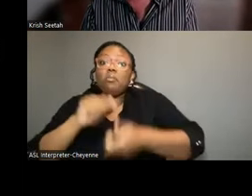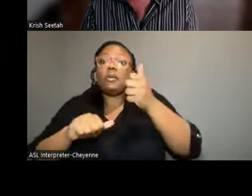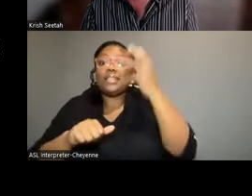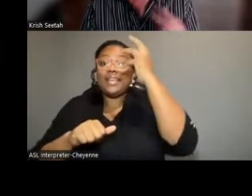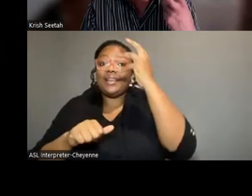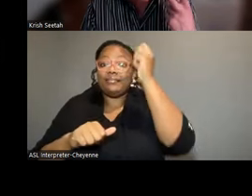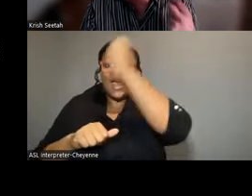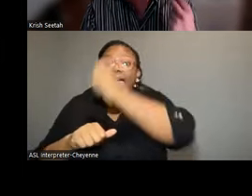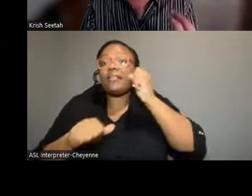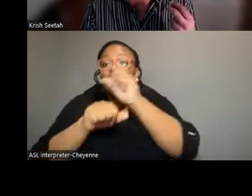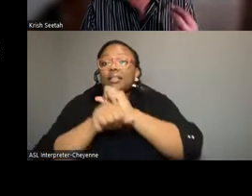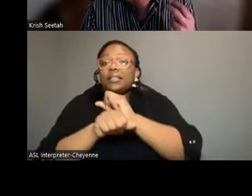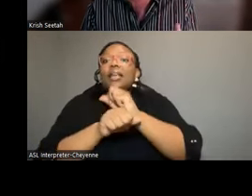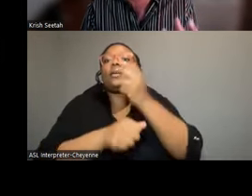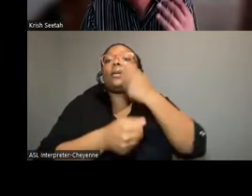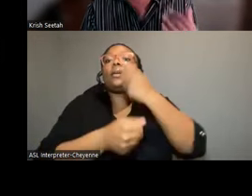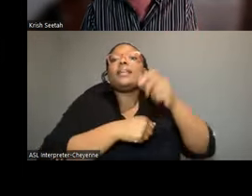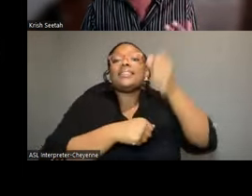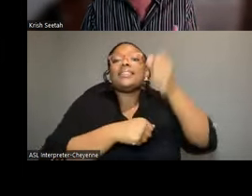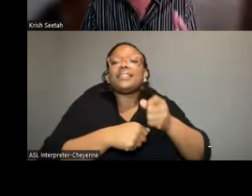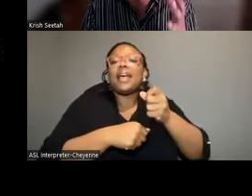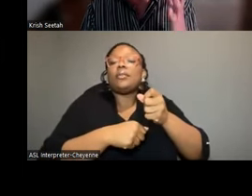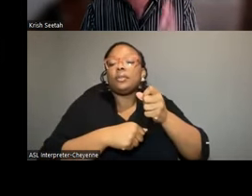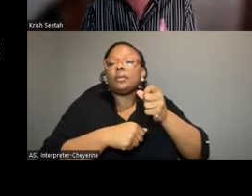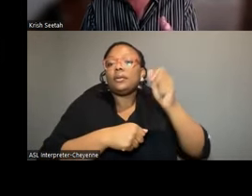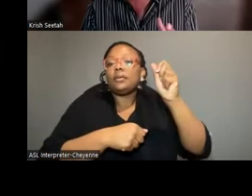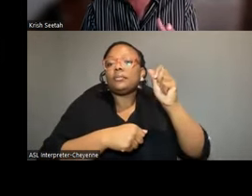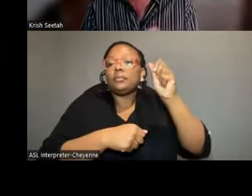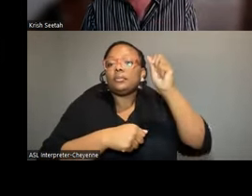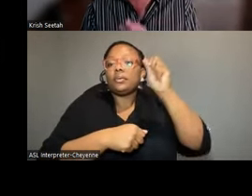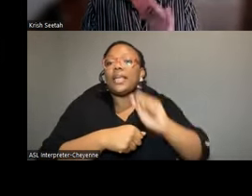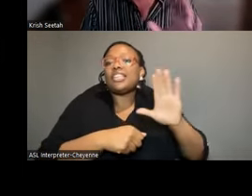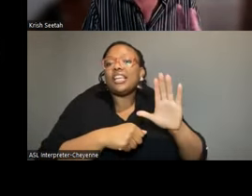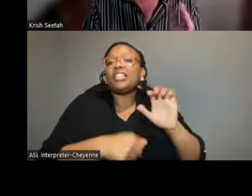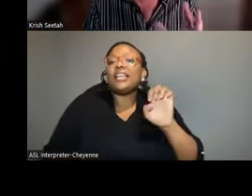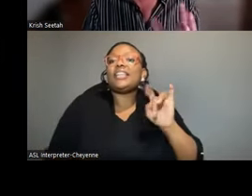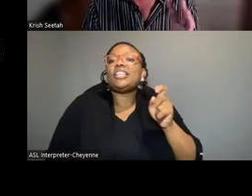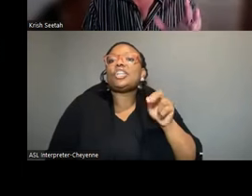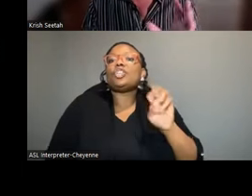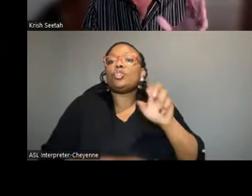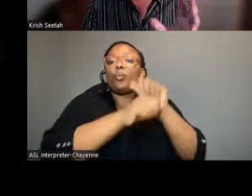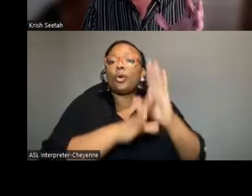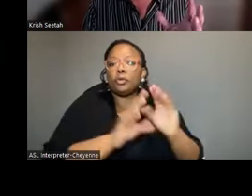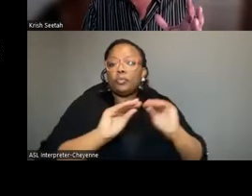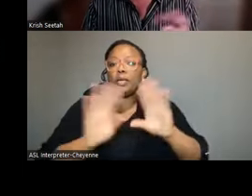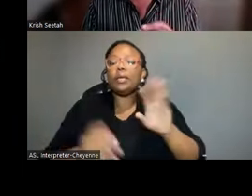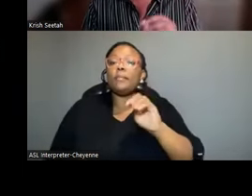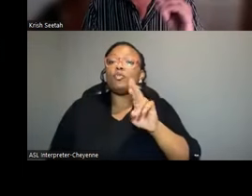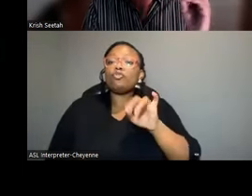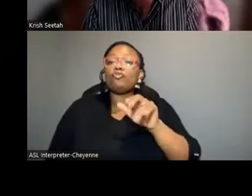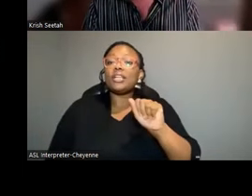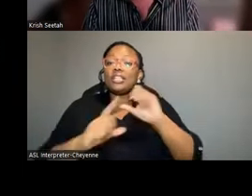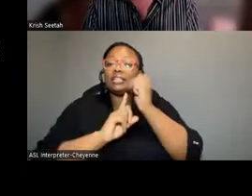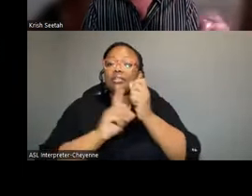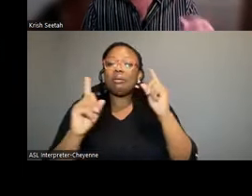slaves with predominantly Southeast Asia, South Asian, sorry, indentured workers. I just want to make it clear in Mauritius, situation is complex.